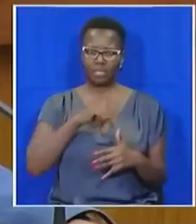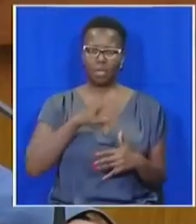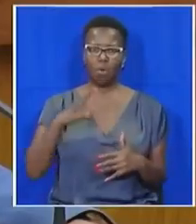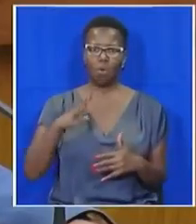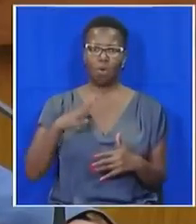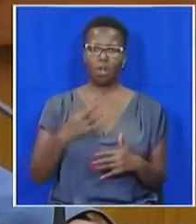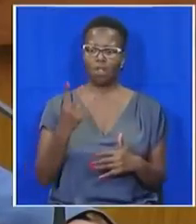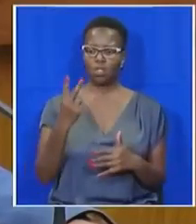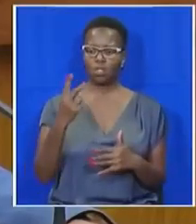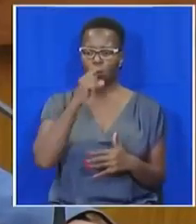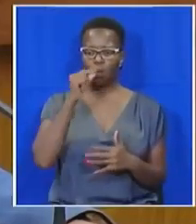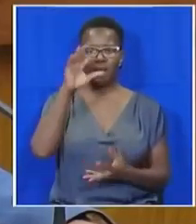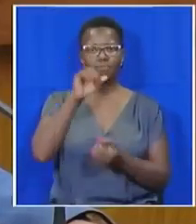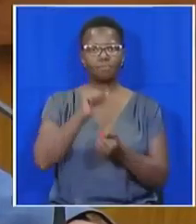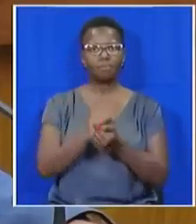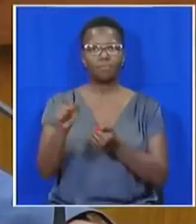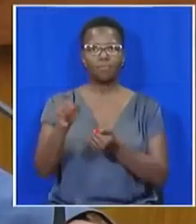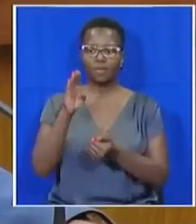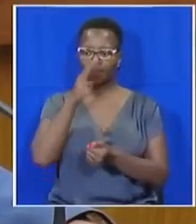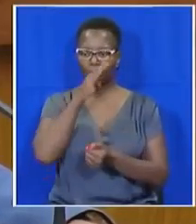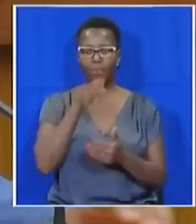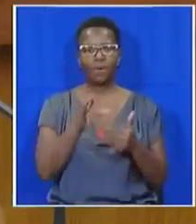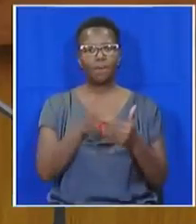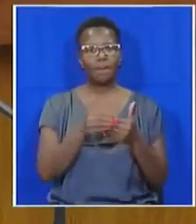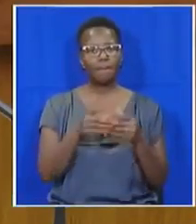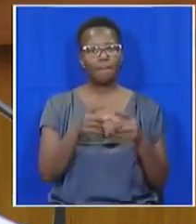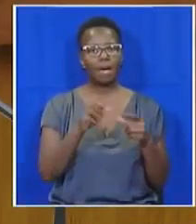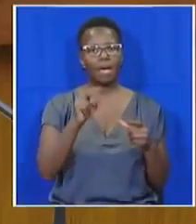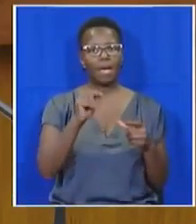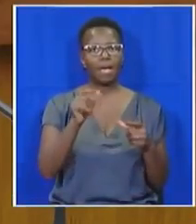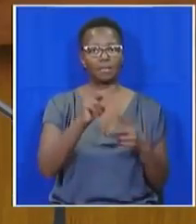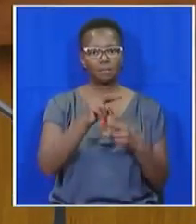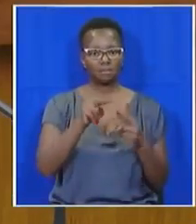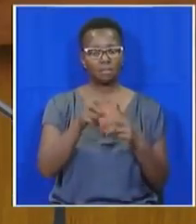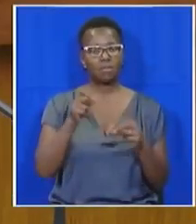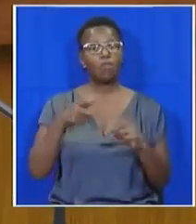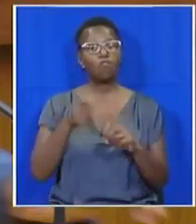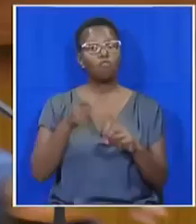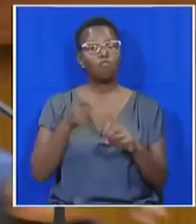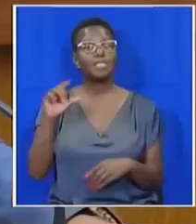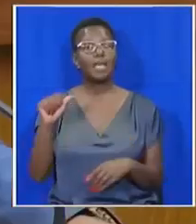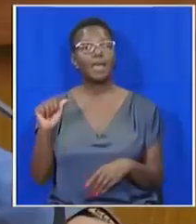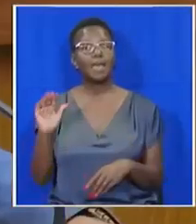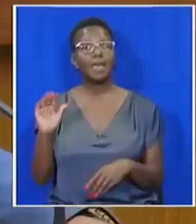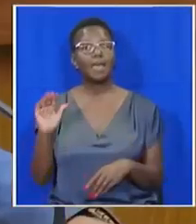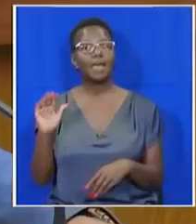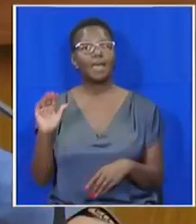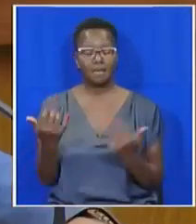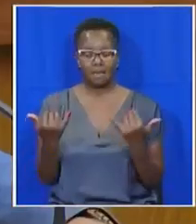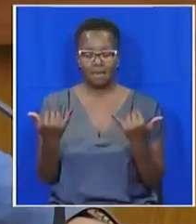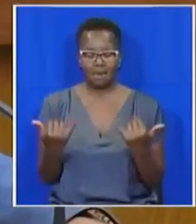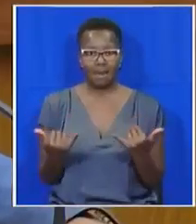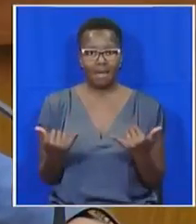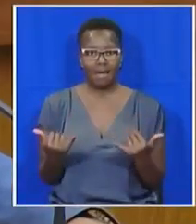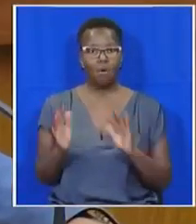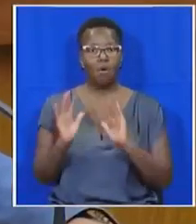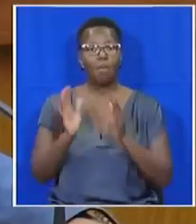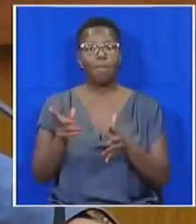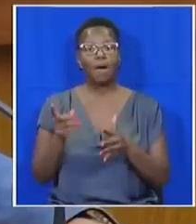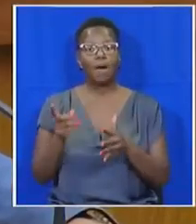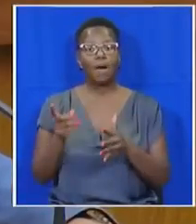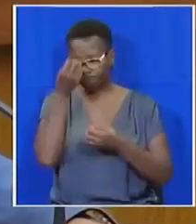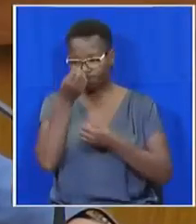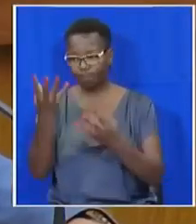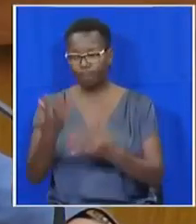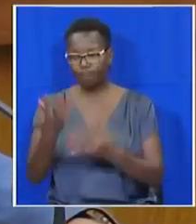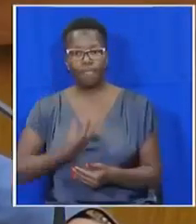candidates without a political membership card were those nominated by the Democratic Alliance. Essentially what they have told the lost generation